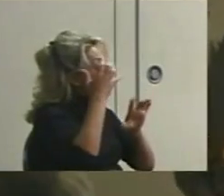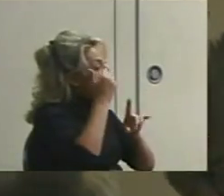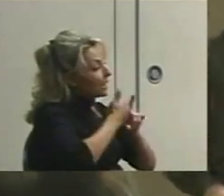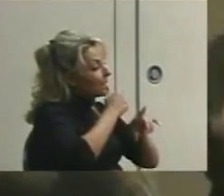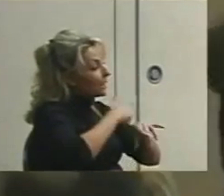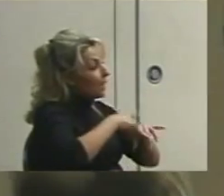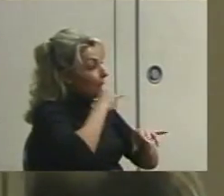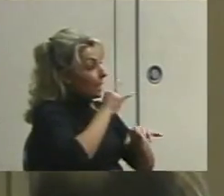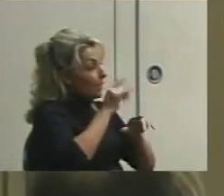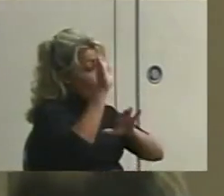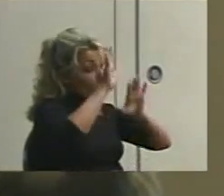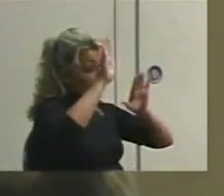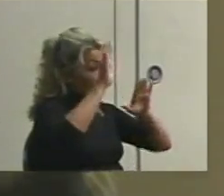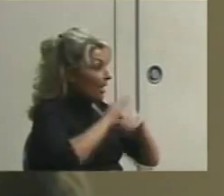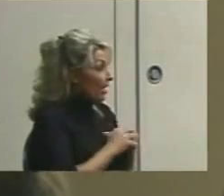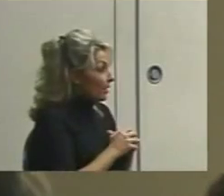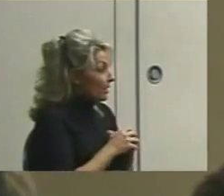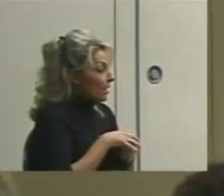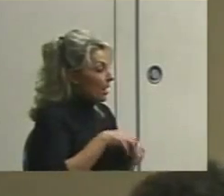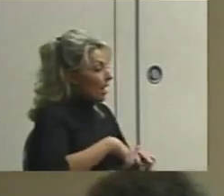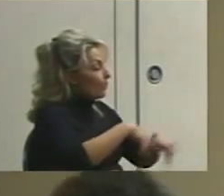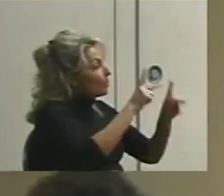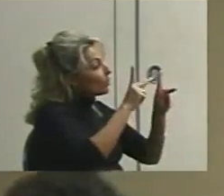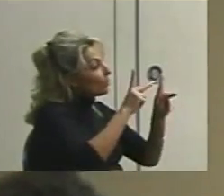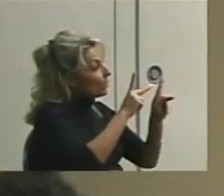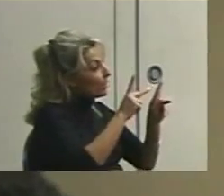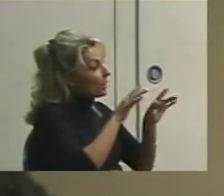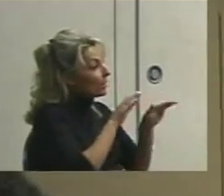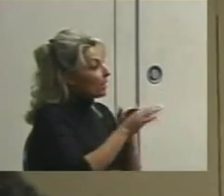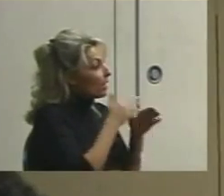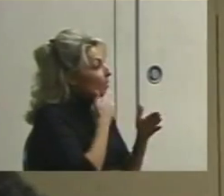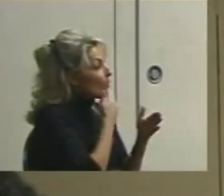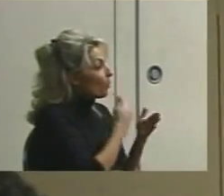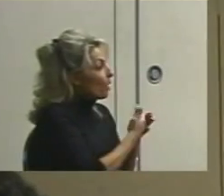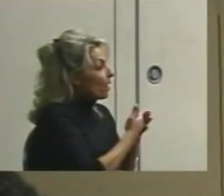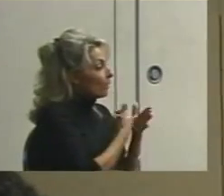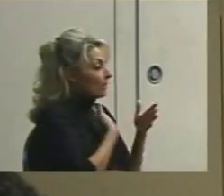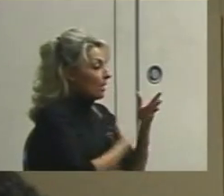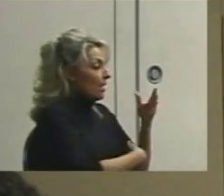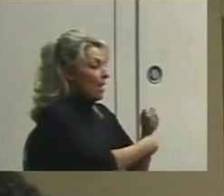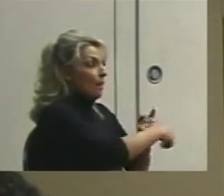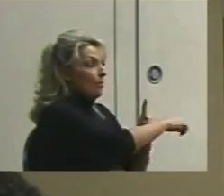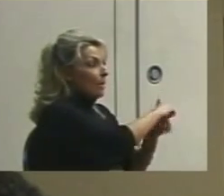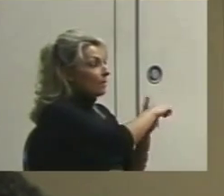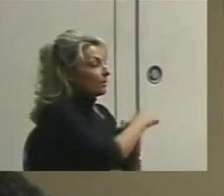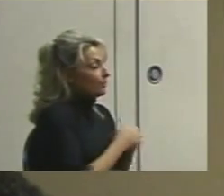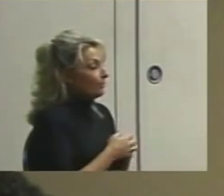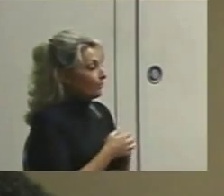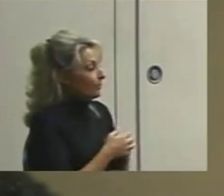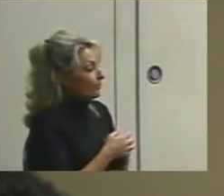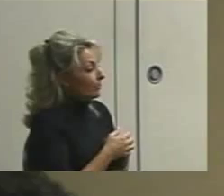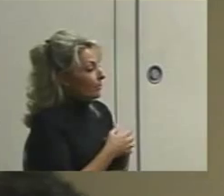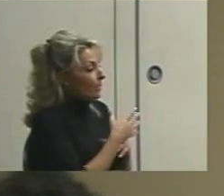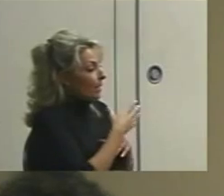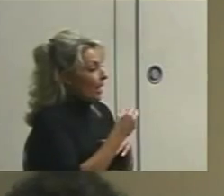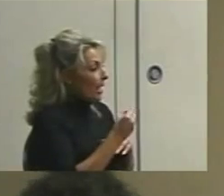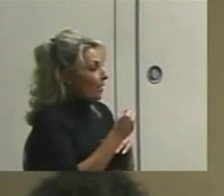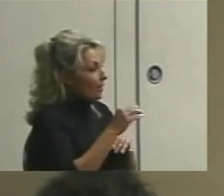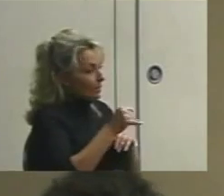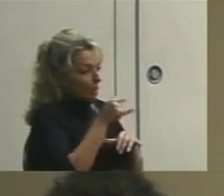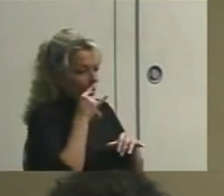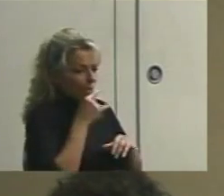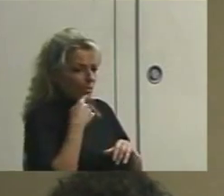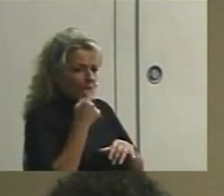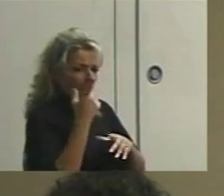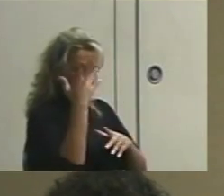that kid raises their hand, opportunity done well. I put a plus. And yes, the other kids